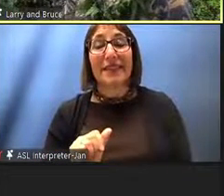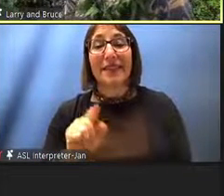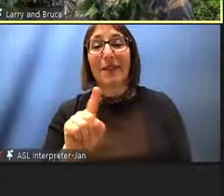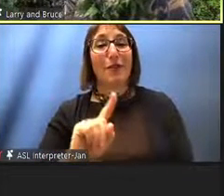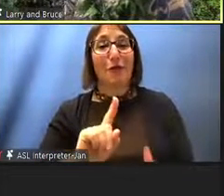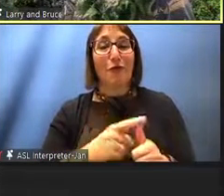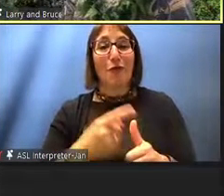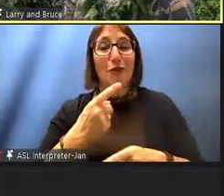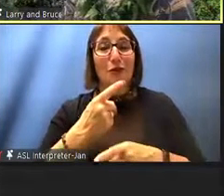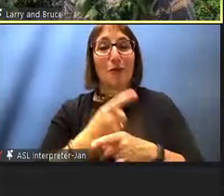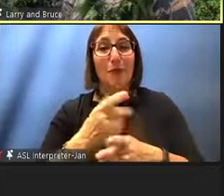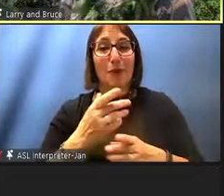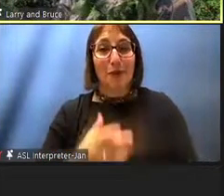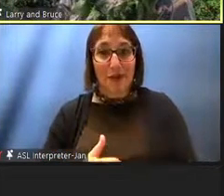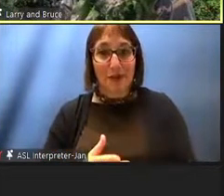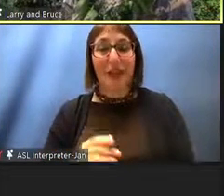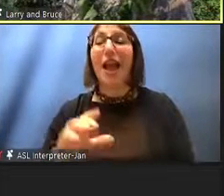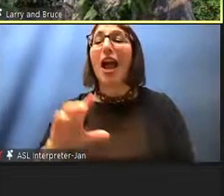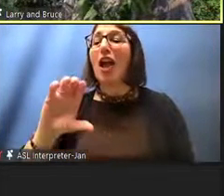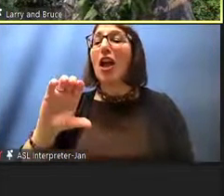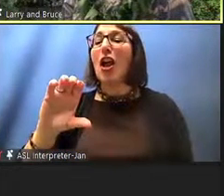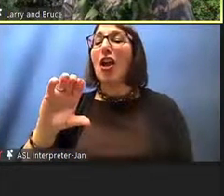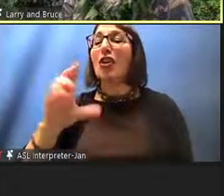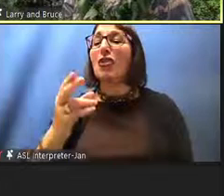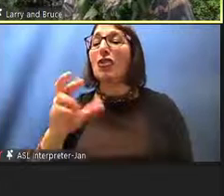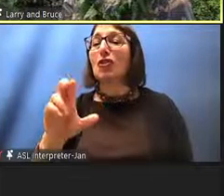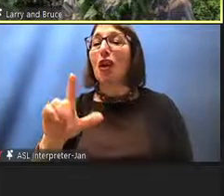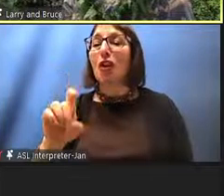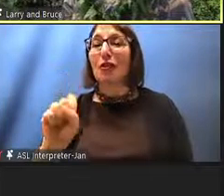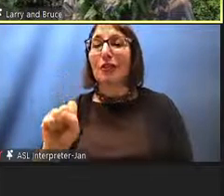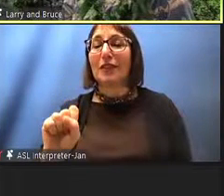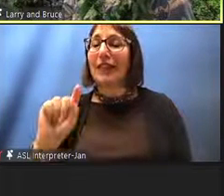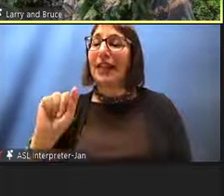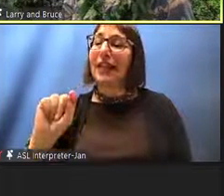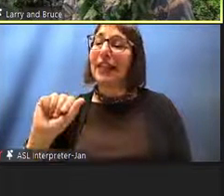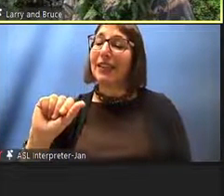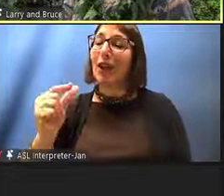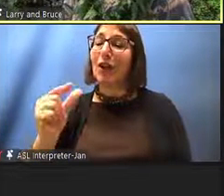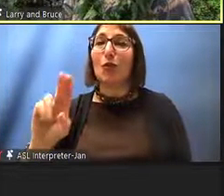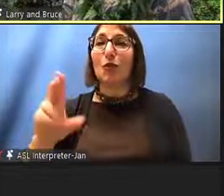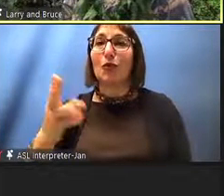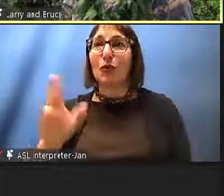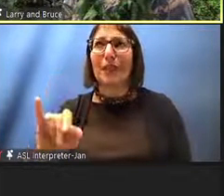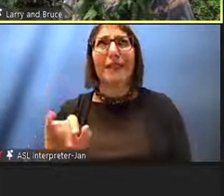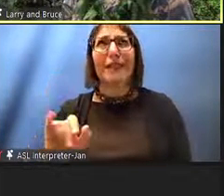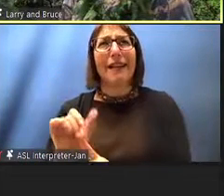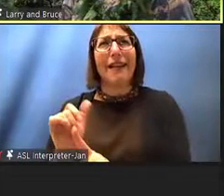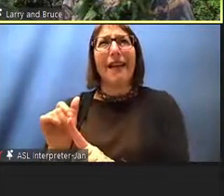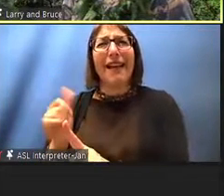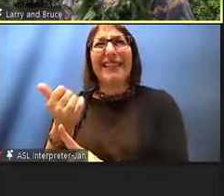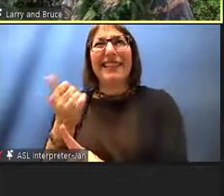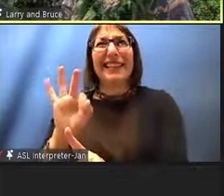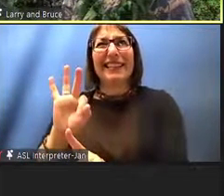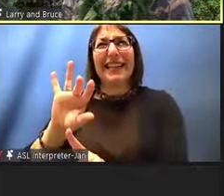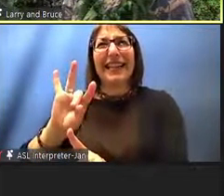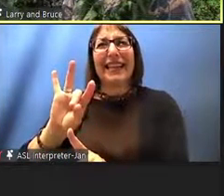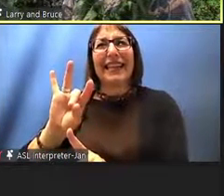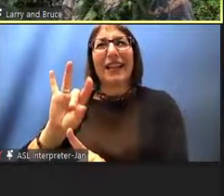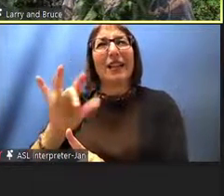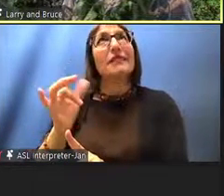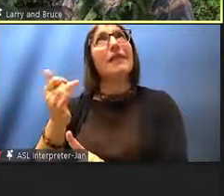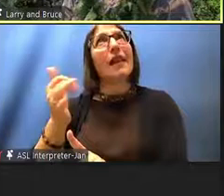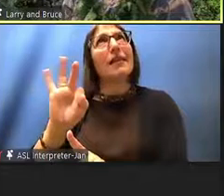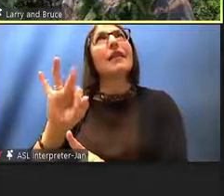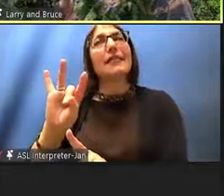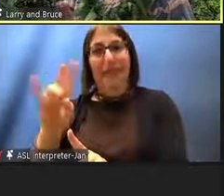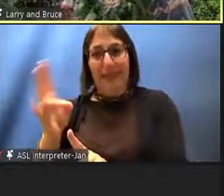was Charlie Chiguchi, Charles Chiguchi, who in 1987 was instrumental in allowing